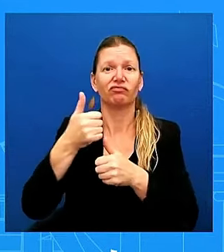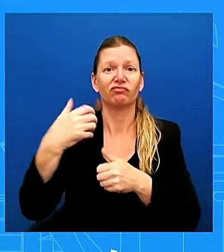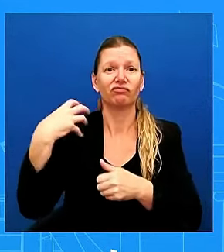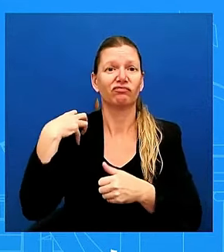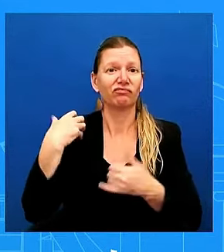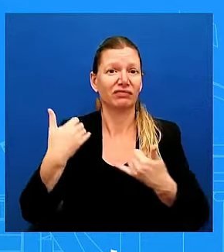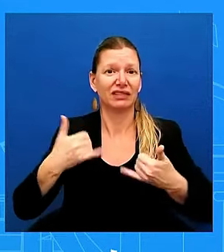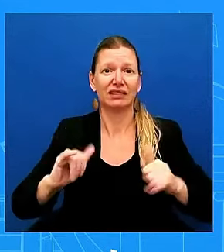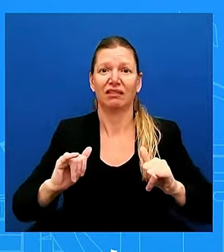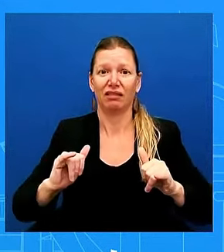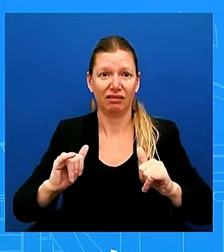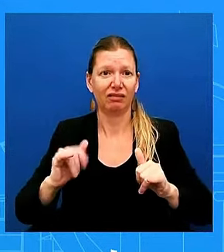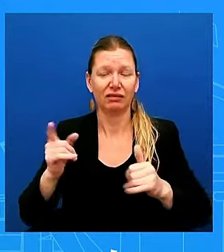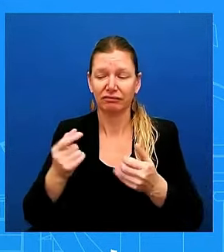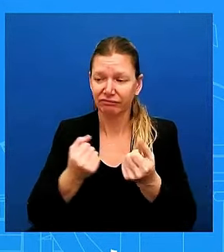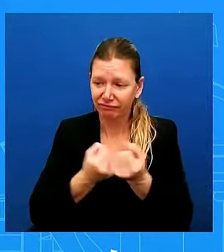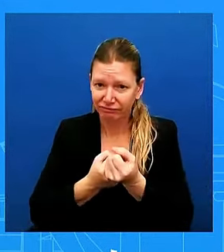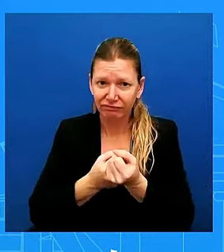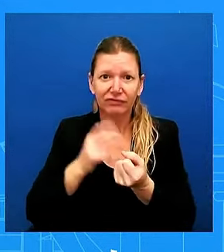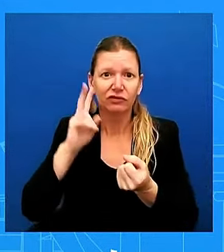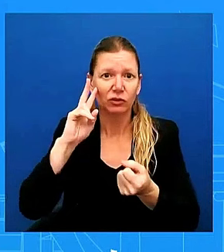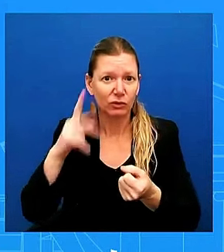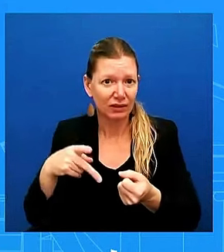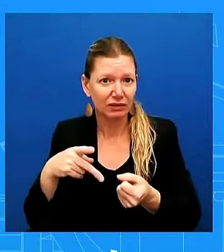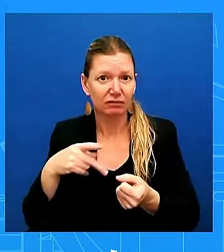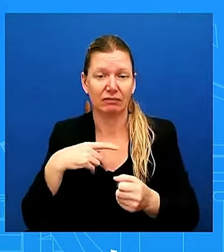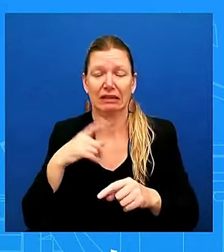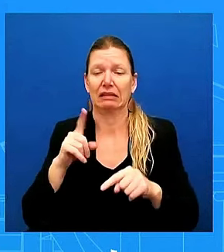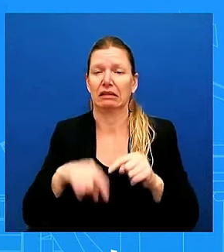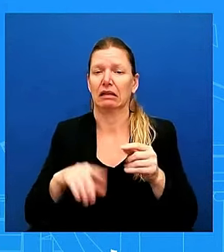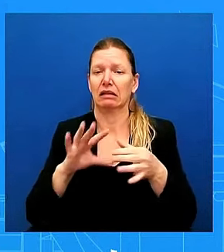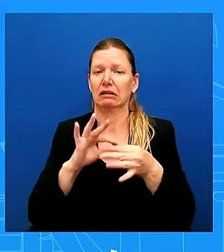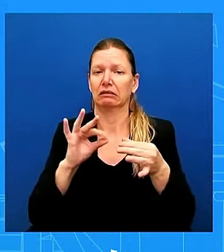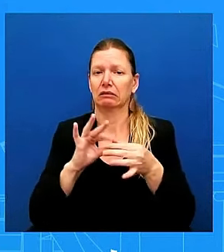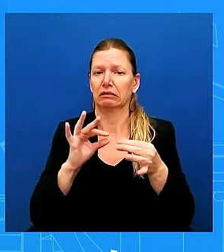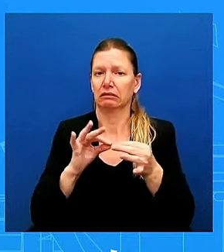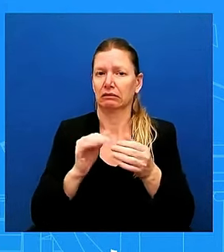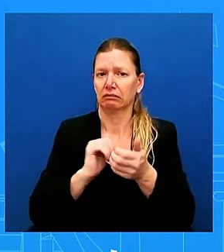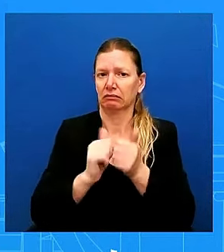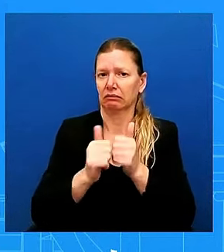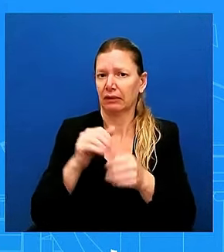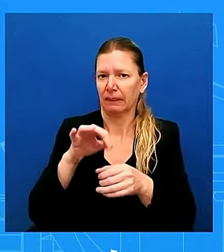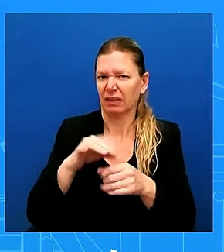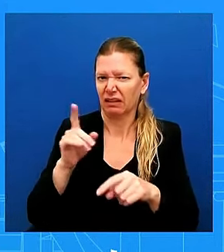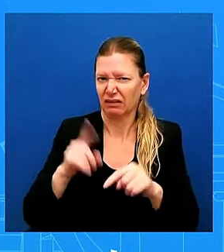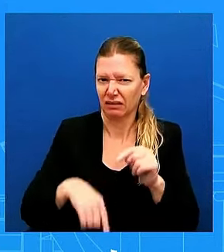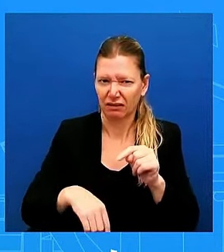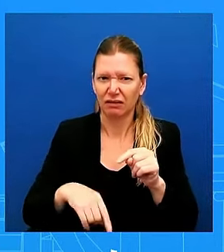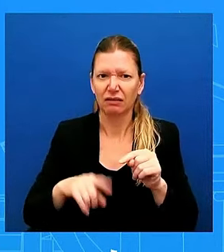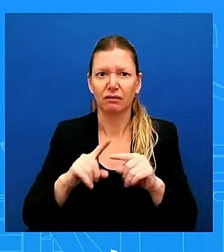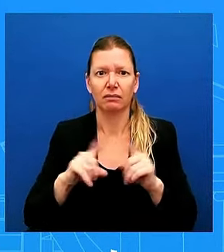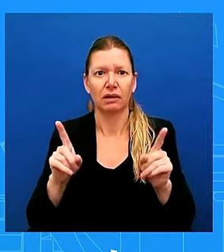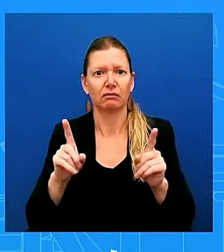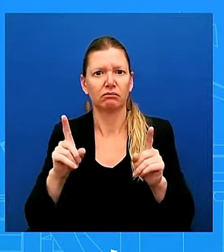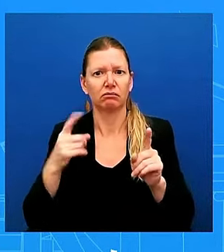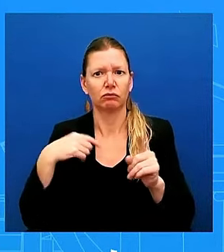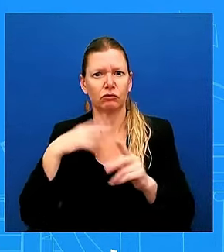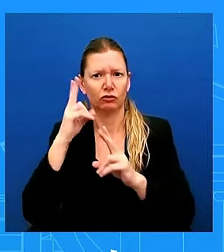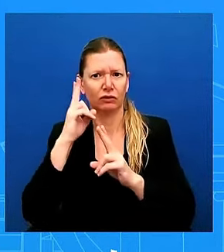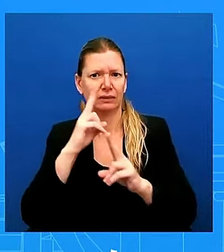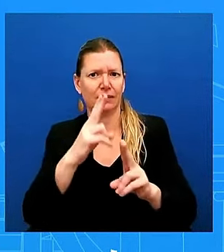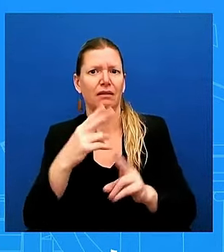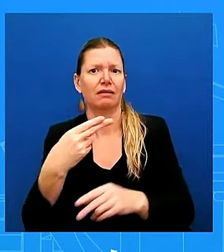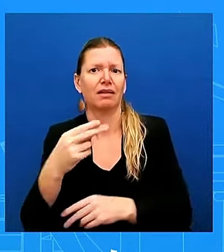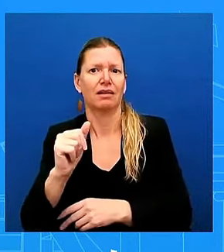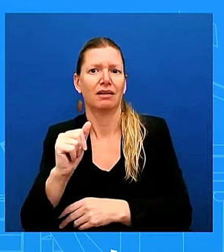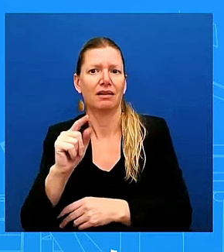campaign, uh, because of, uh, we do respect, um, the hatch act here, at least for myself as a federal employee and many of us